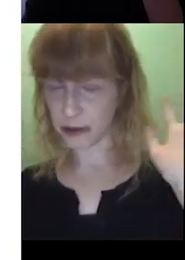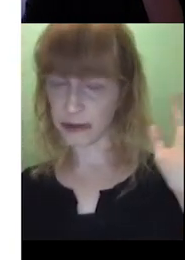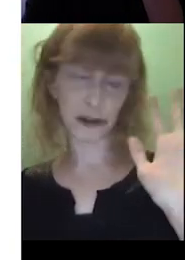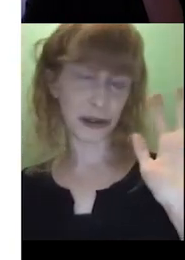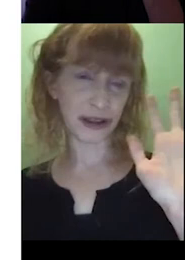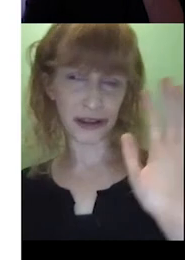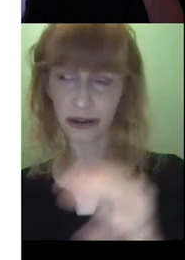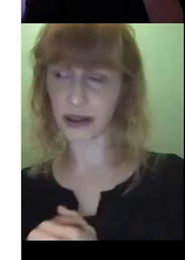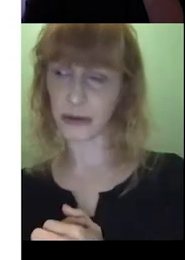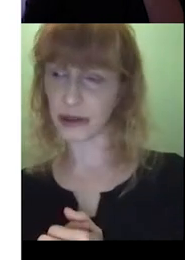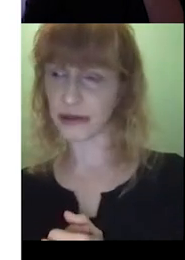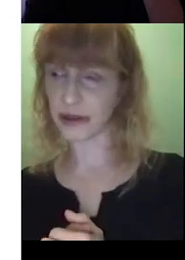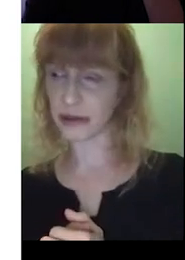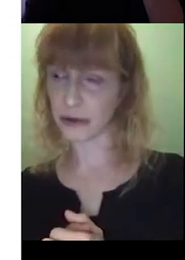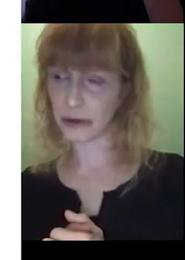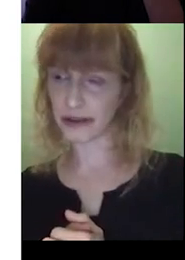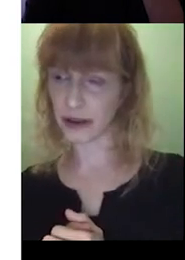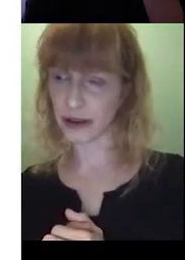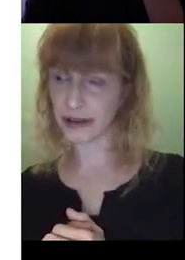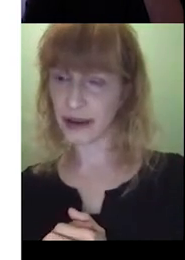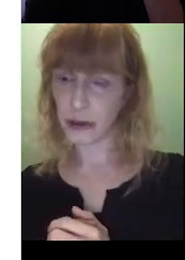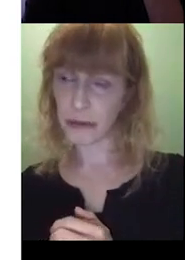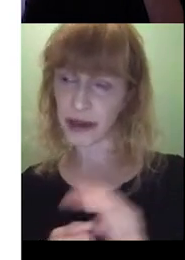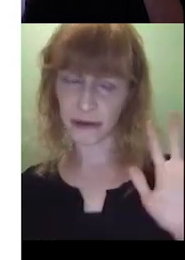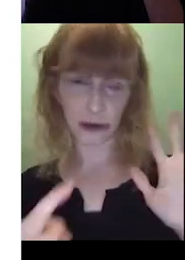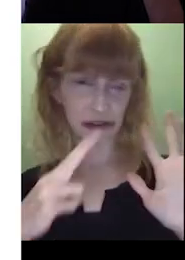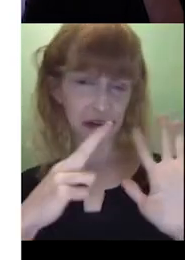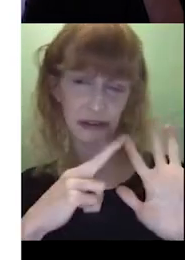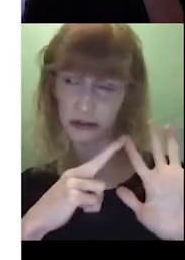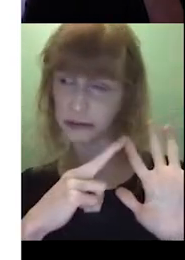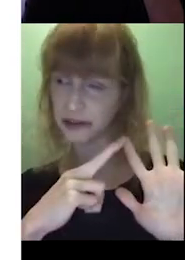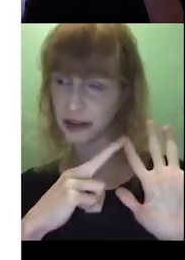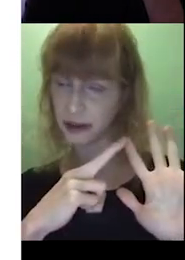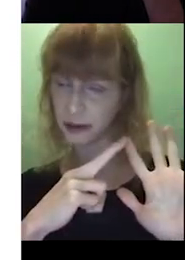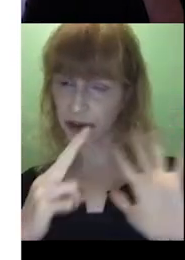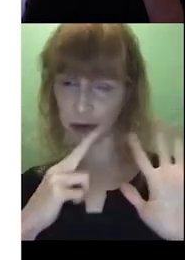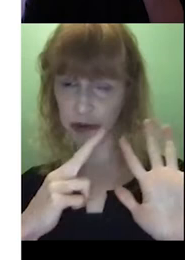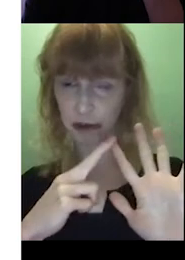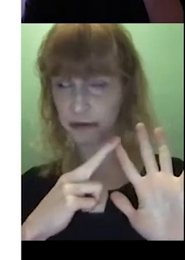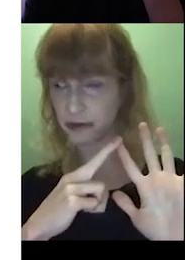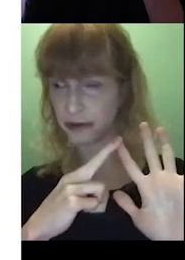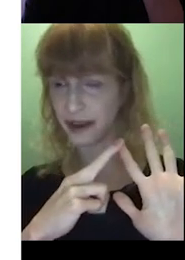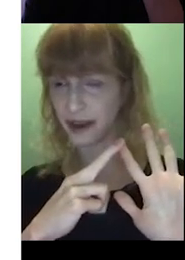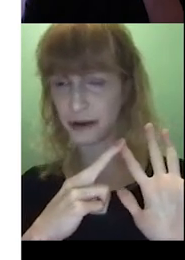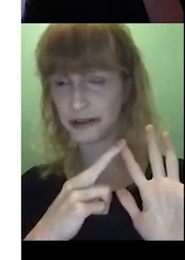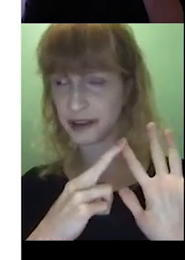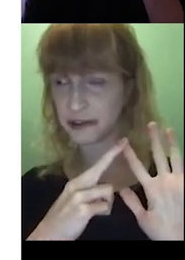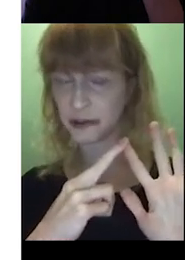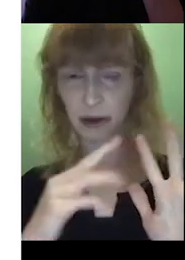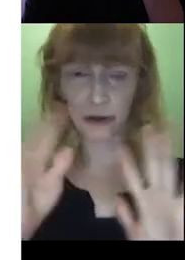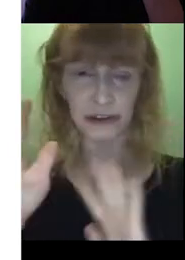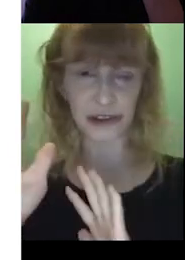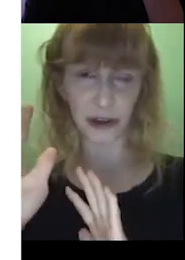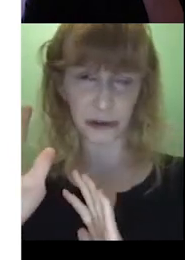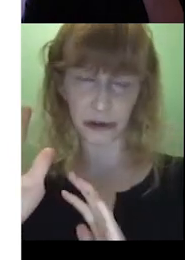terms of my dominant hand, I lead with my left hand for all my signing. You may have noticed I did it, I switched over for the vowels. And